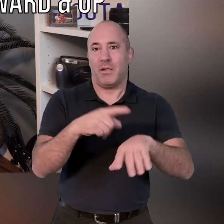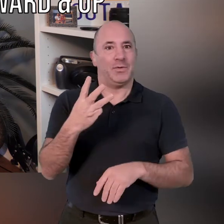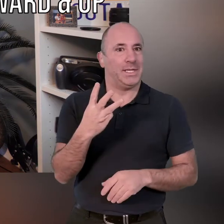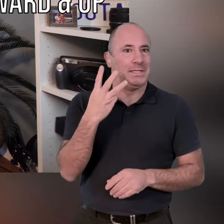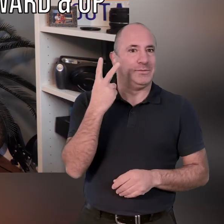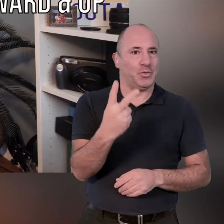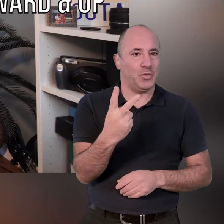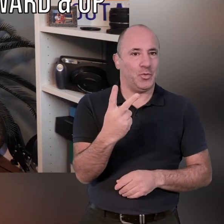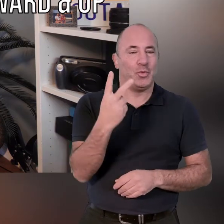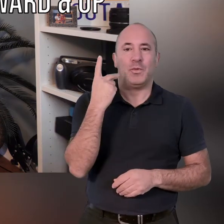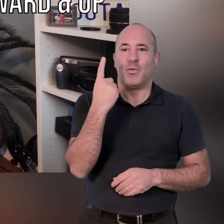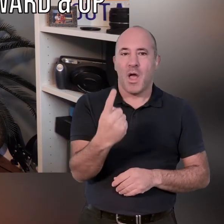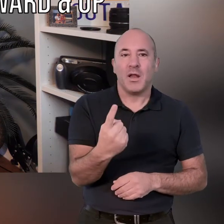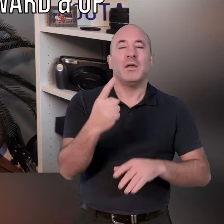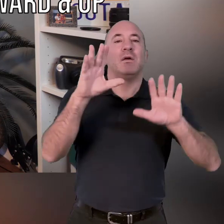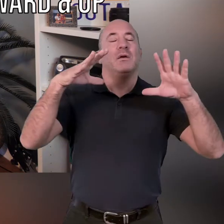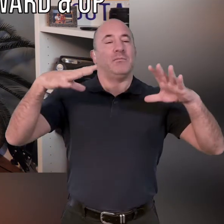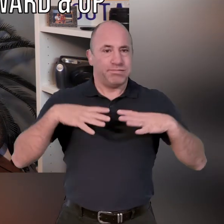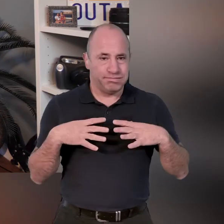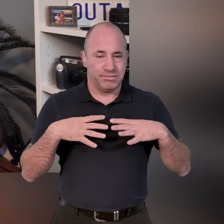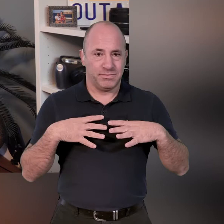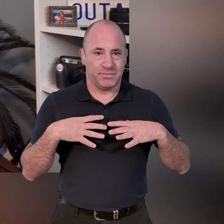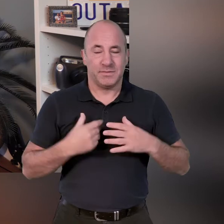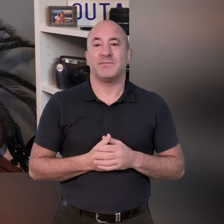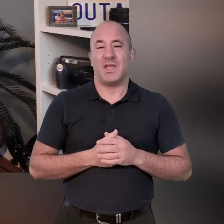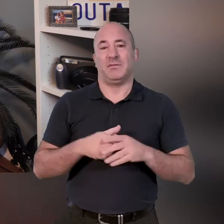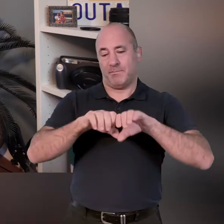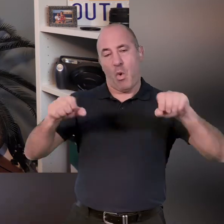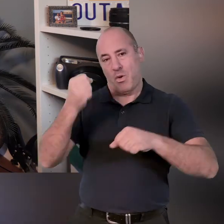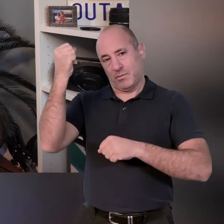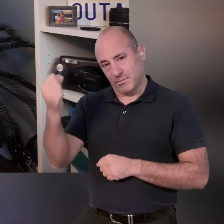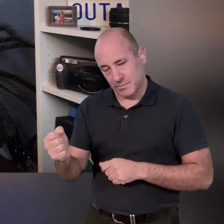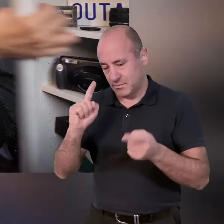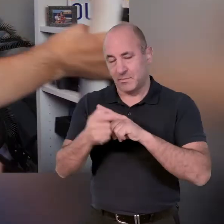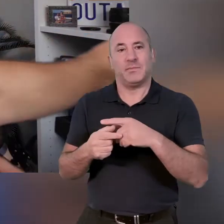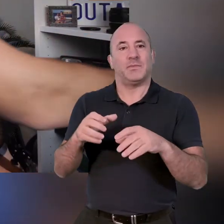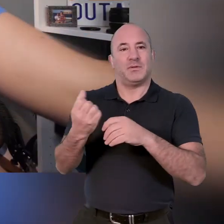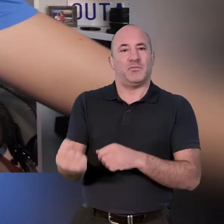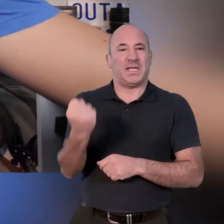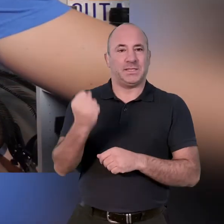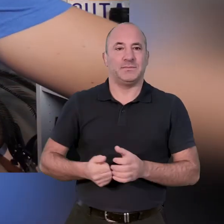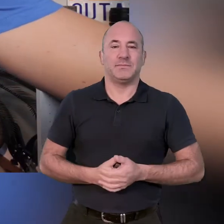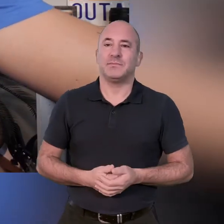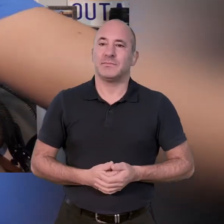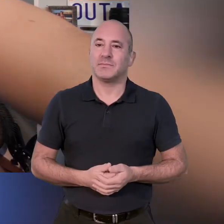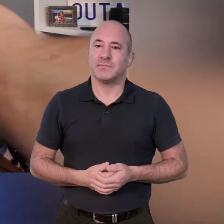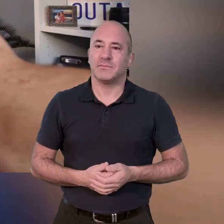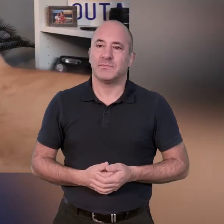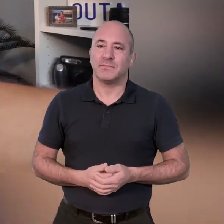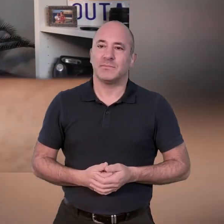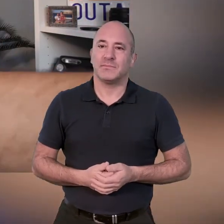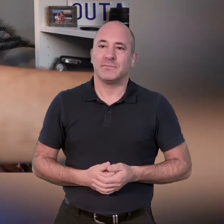two one resting there with that one going with your bicep